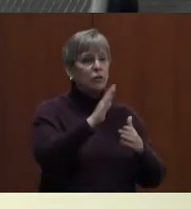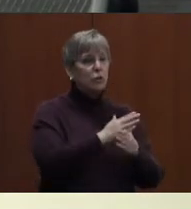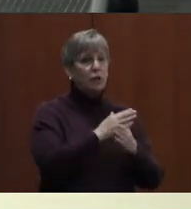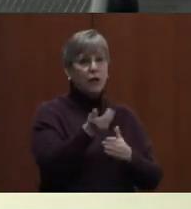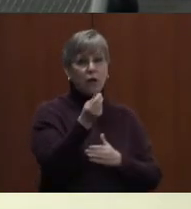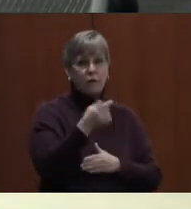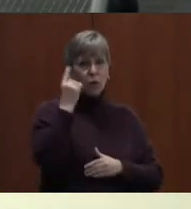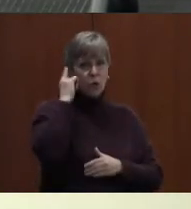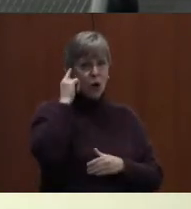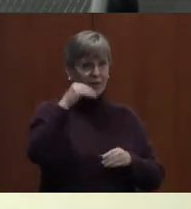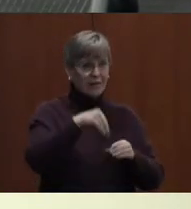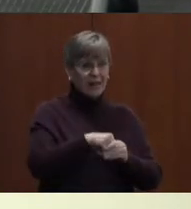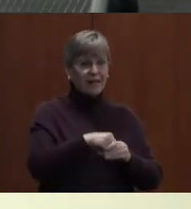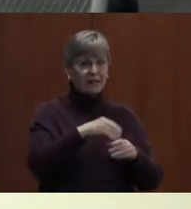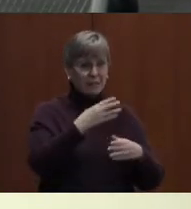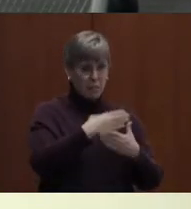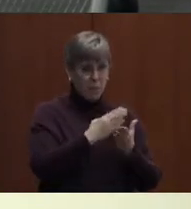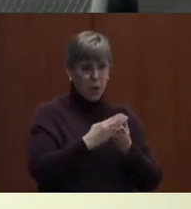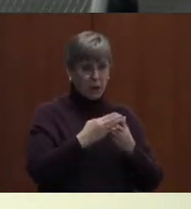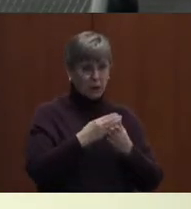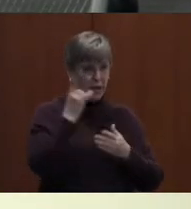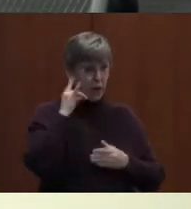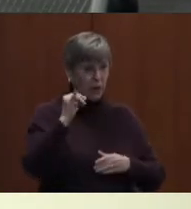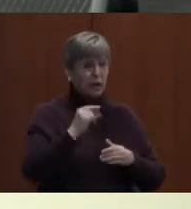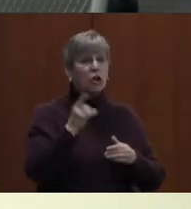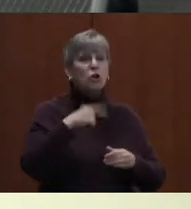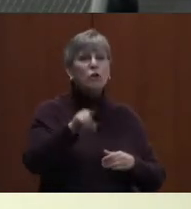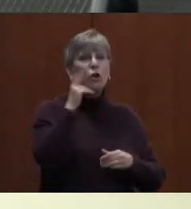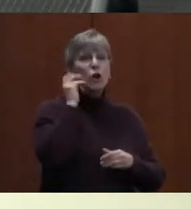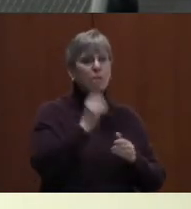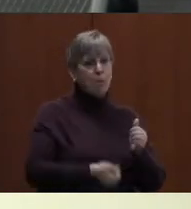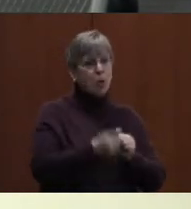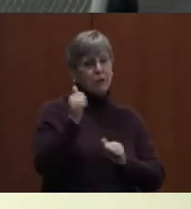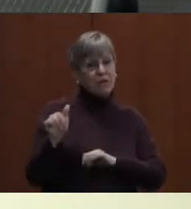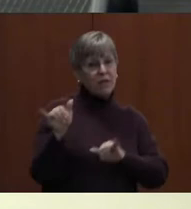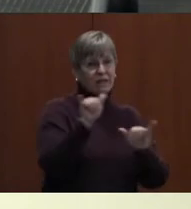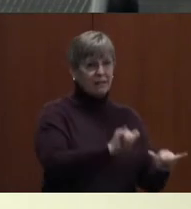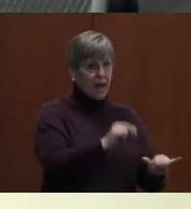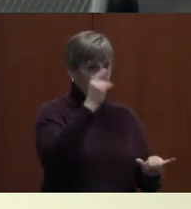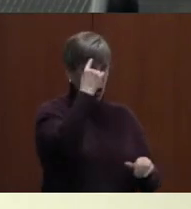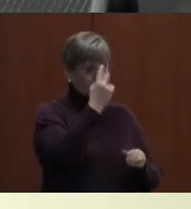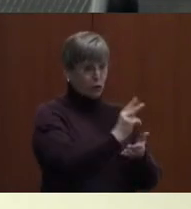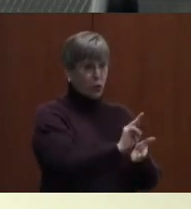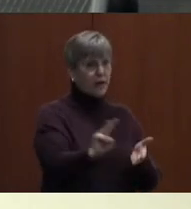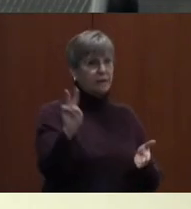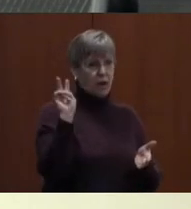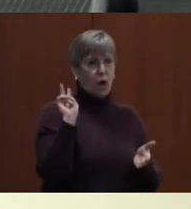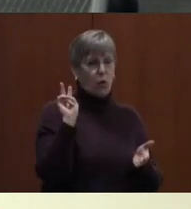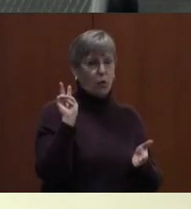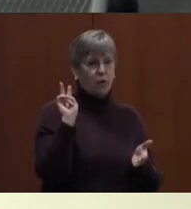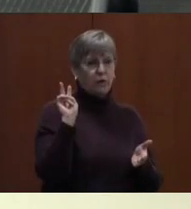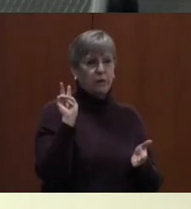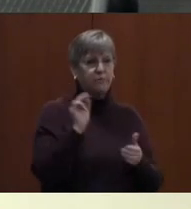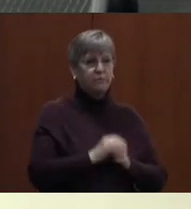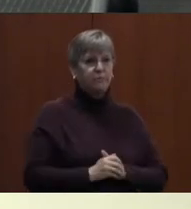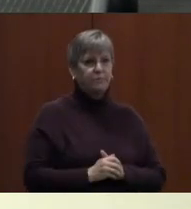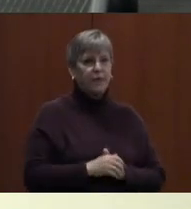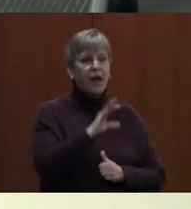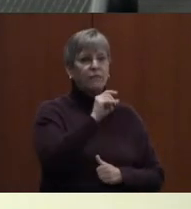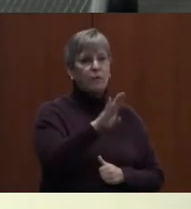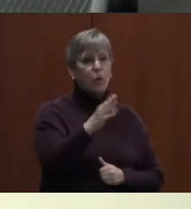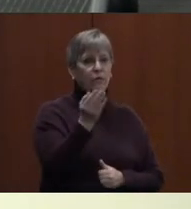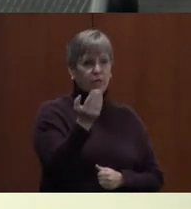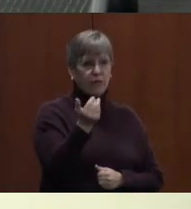thoughts in this budget hearing. You heard most of the same thoughts two weeks ago at the February